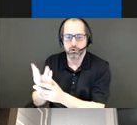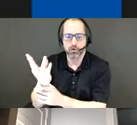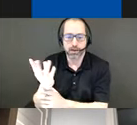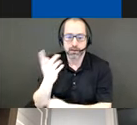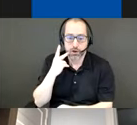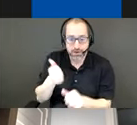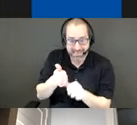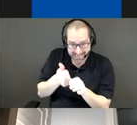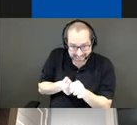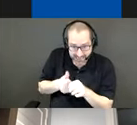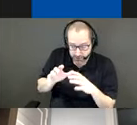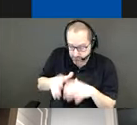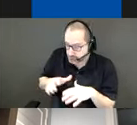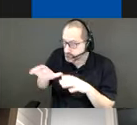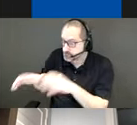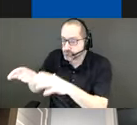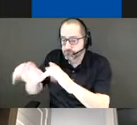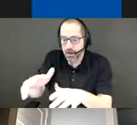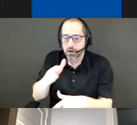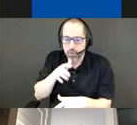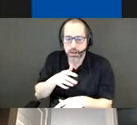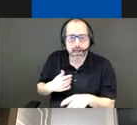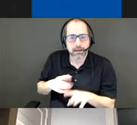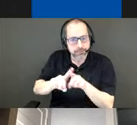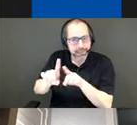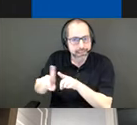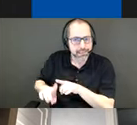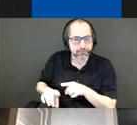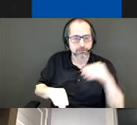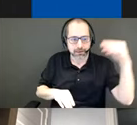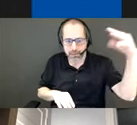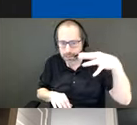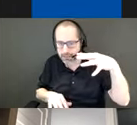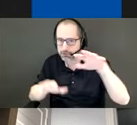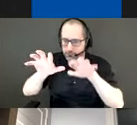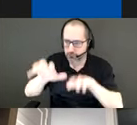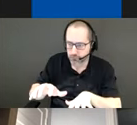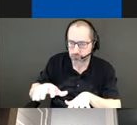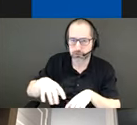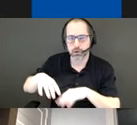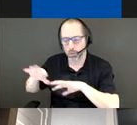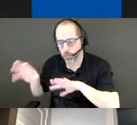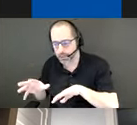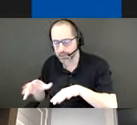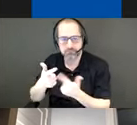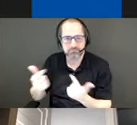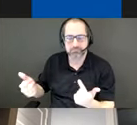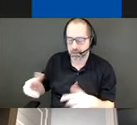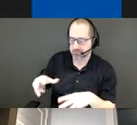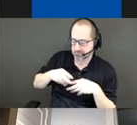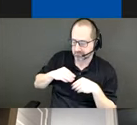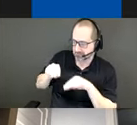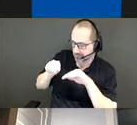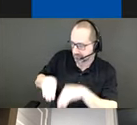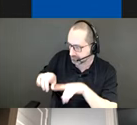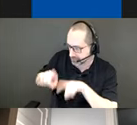advantage of specific conditions that change as we move and cross through the space and we hope we'll be able to implement and experiment